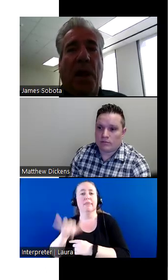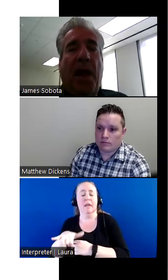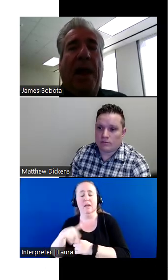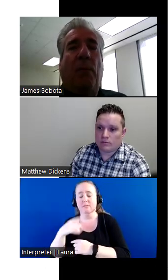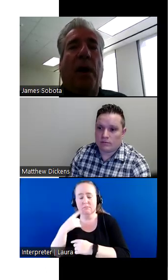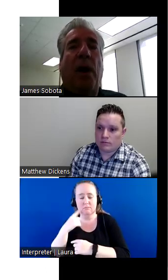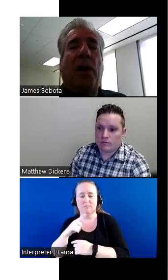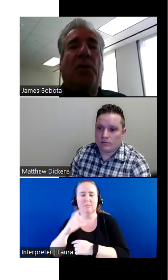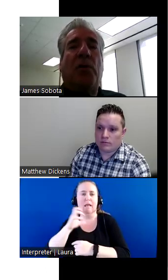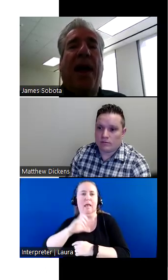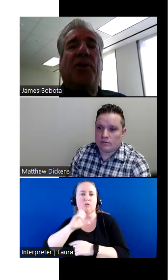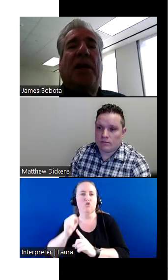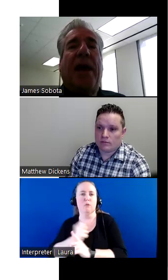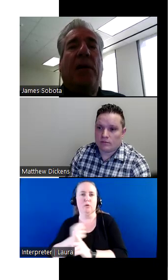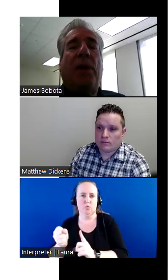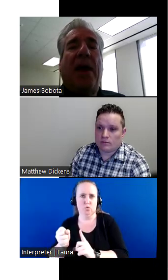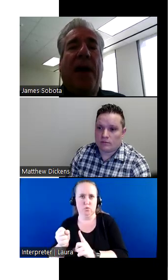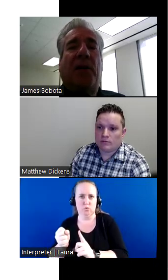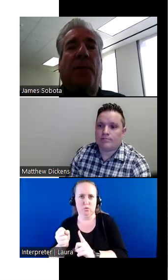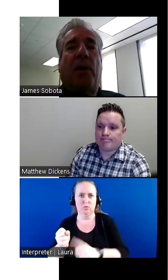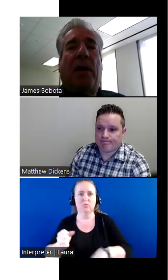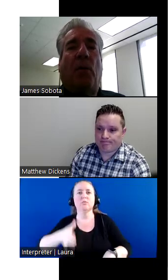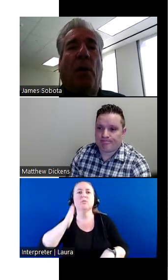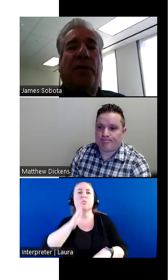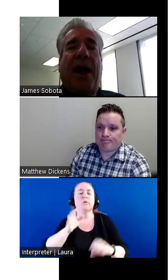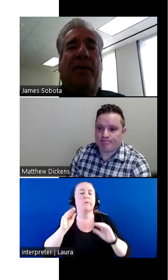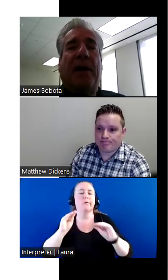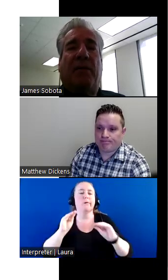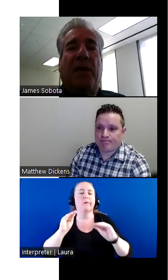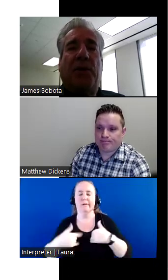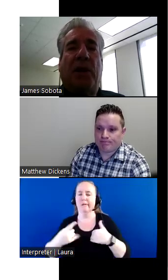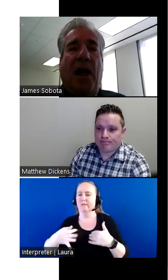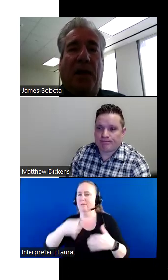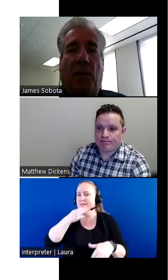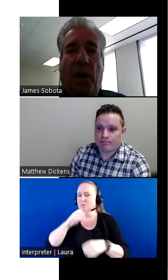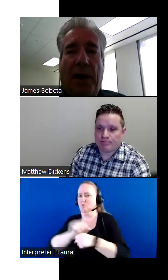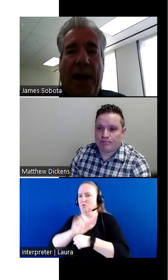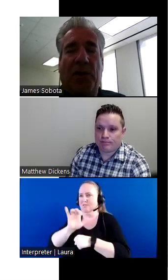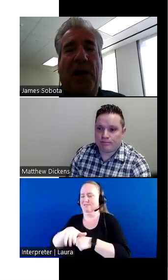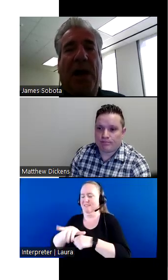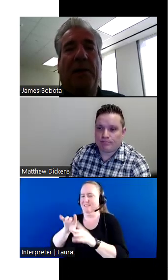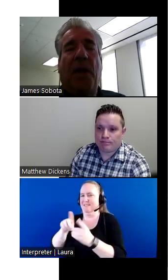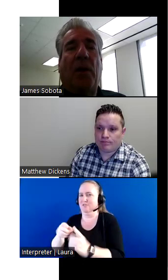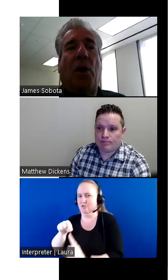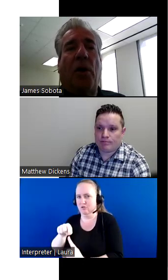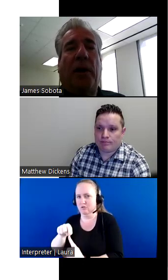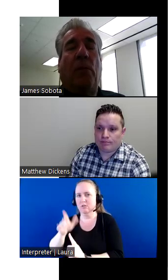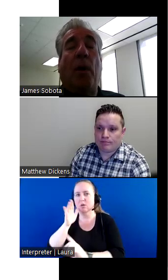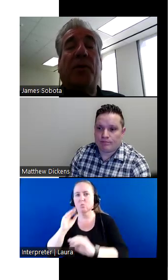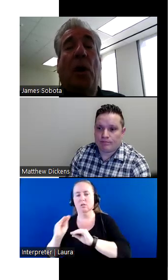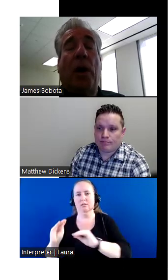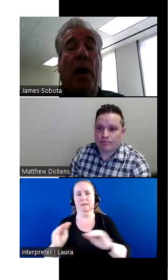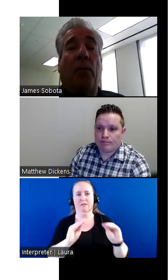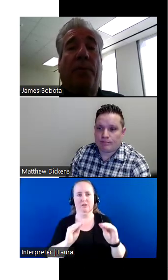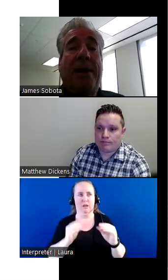And we're going to educate. We have an expert that works out of that division that will educate currently